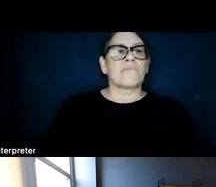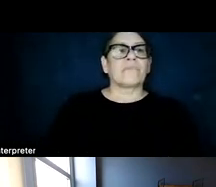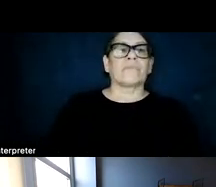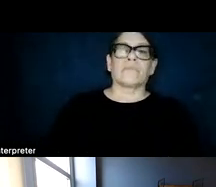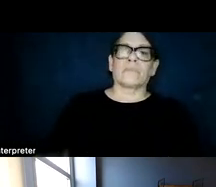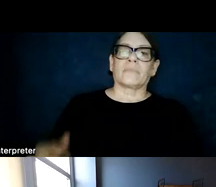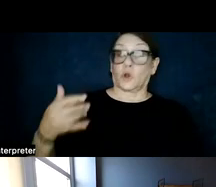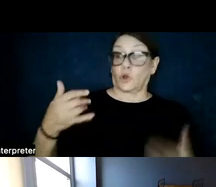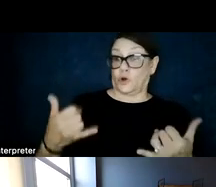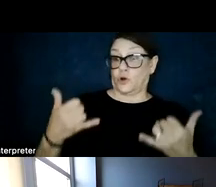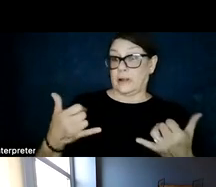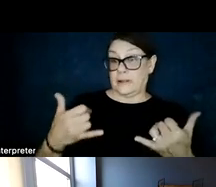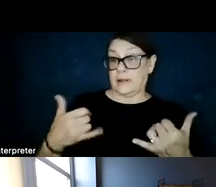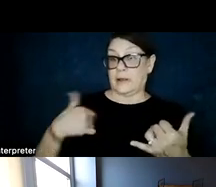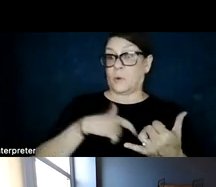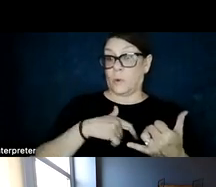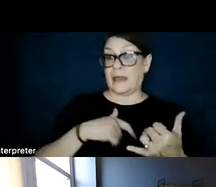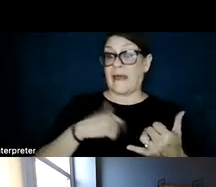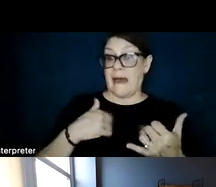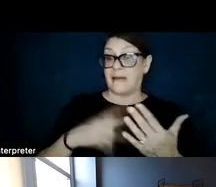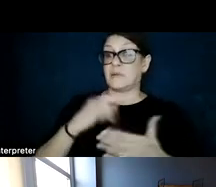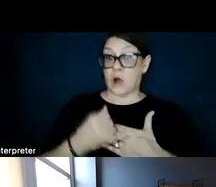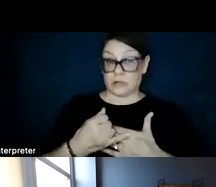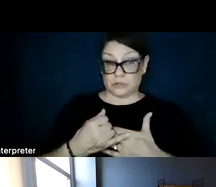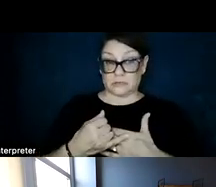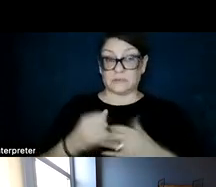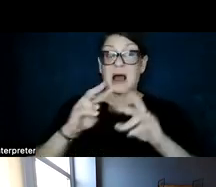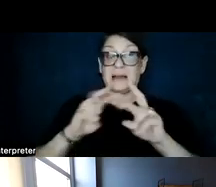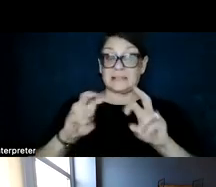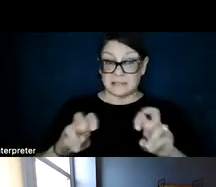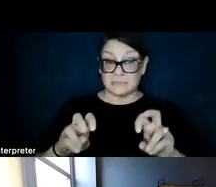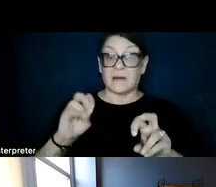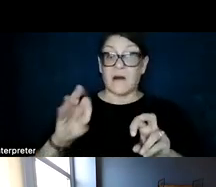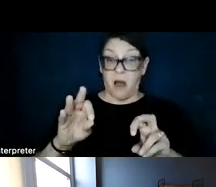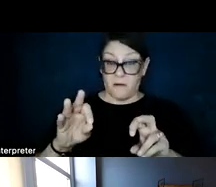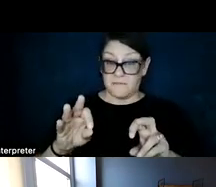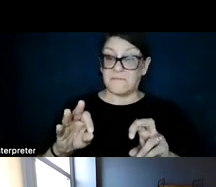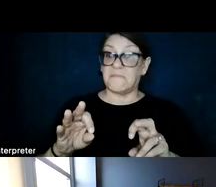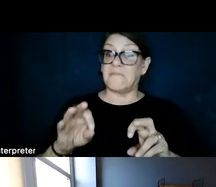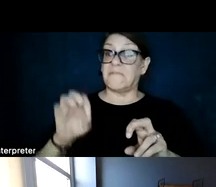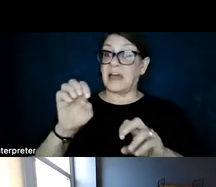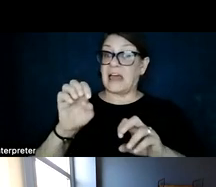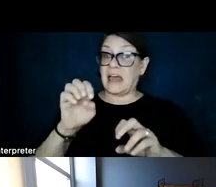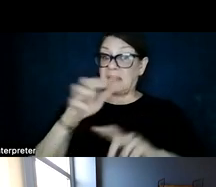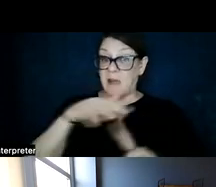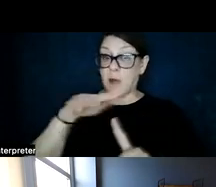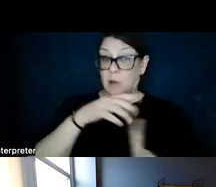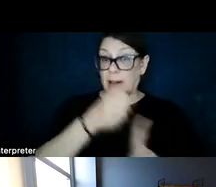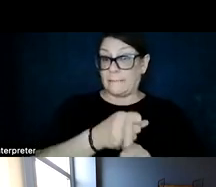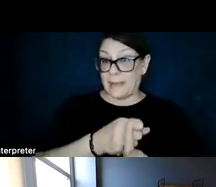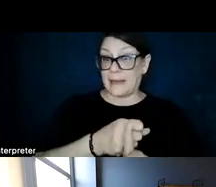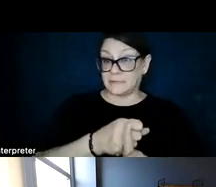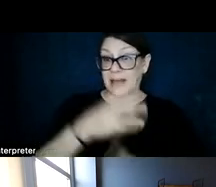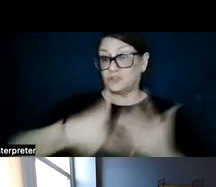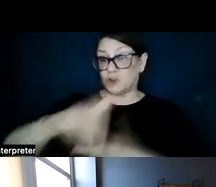Currently, we have a project-by-project assessment of environmental impacts and social and cultural suitability, hence